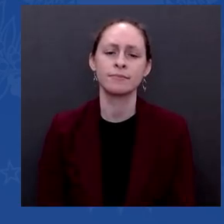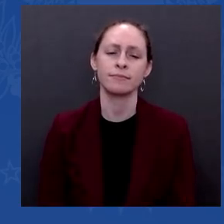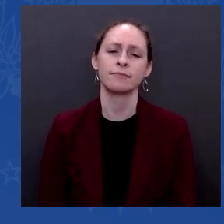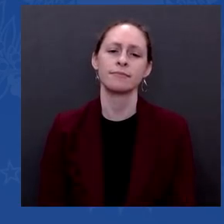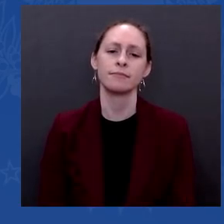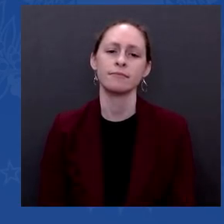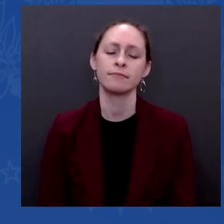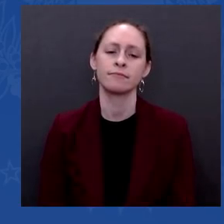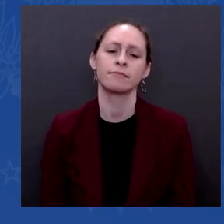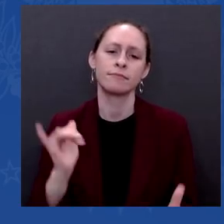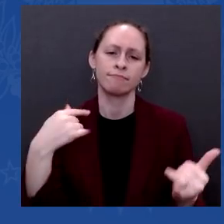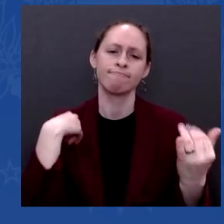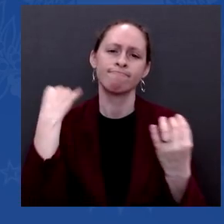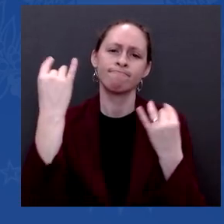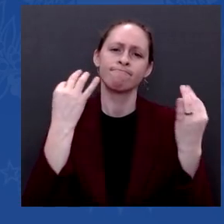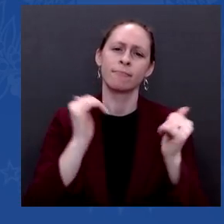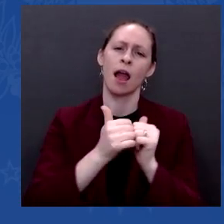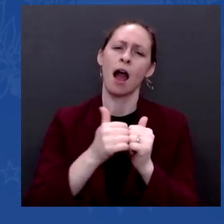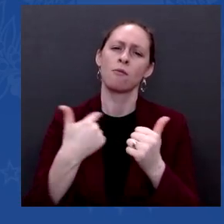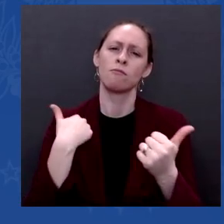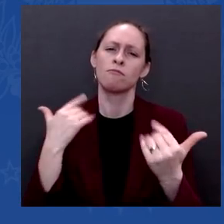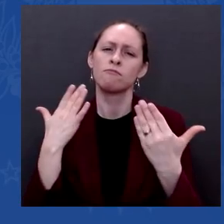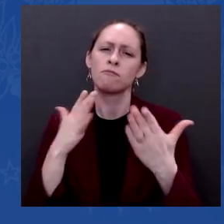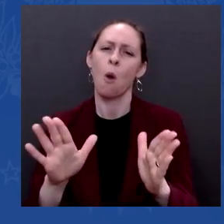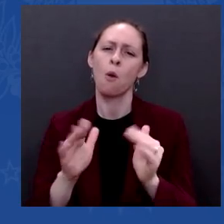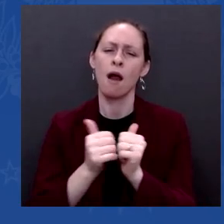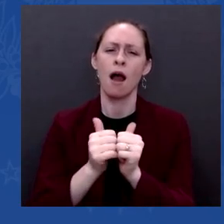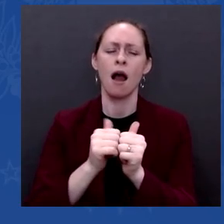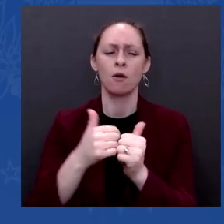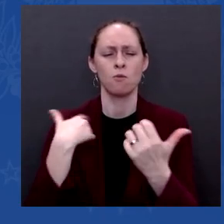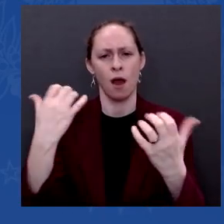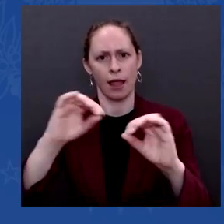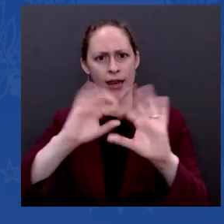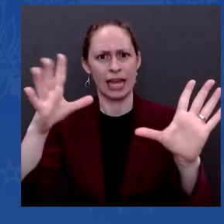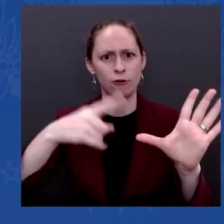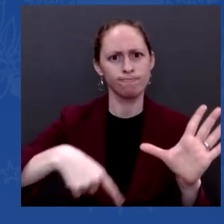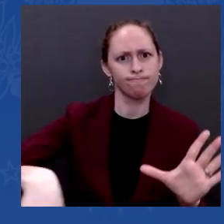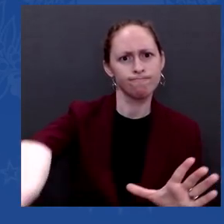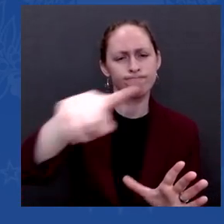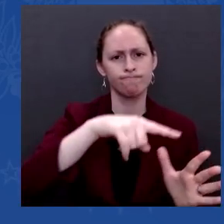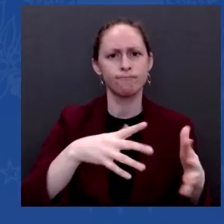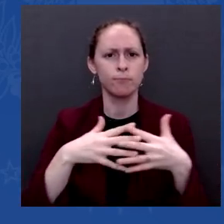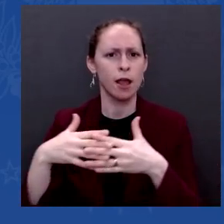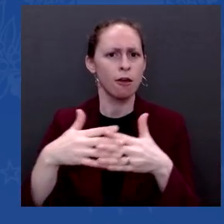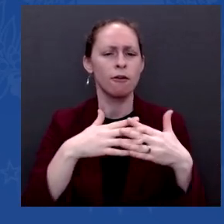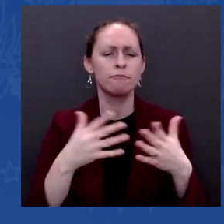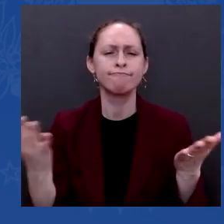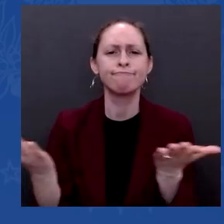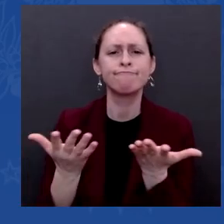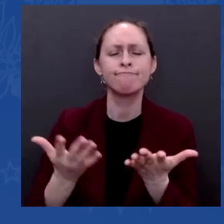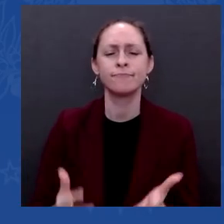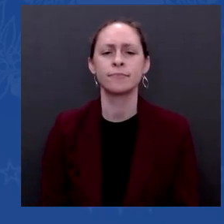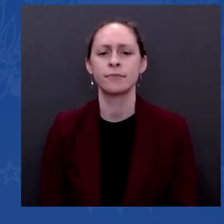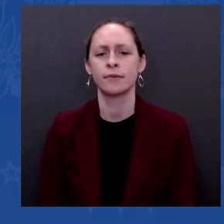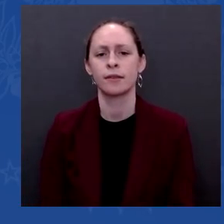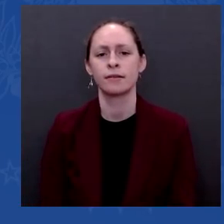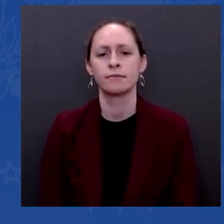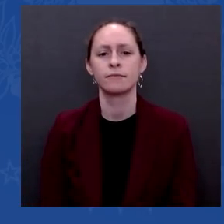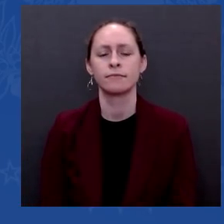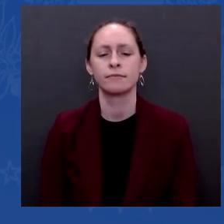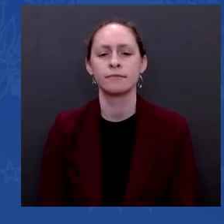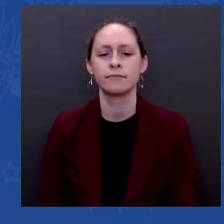what we are for. We've passed a lot. We passed a lot of things that people don't even understand what's all that's in it,